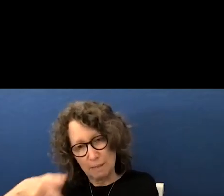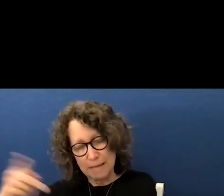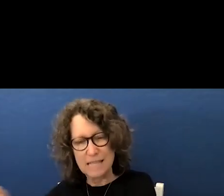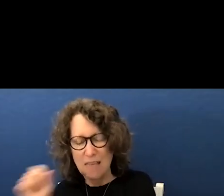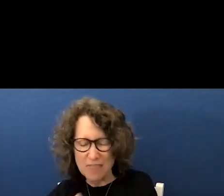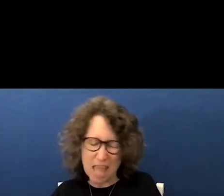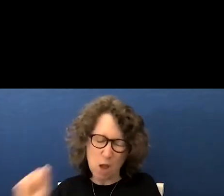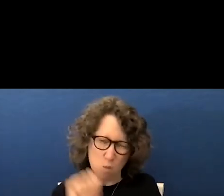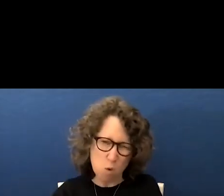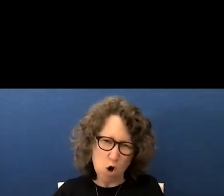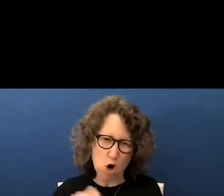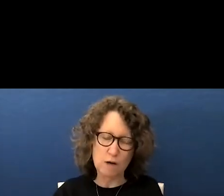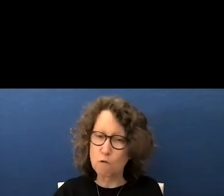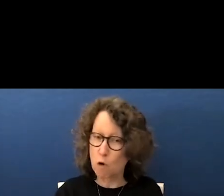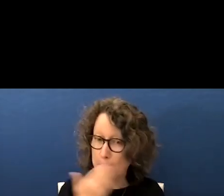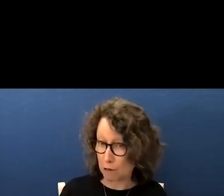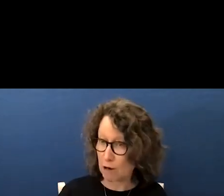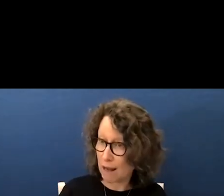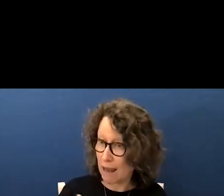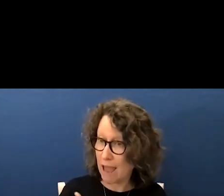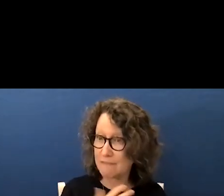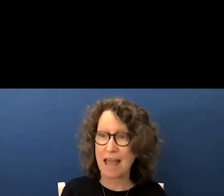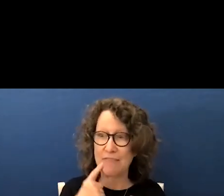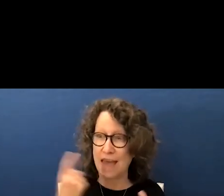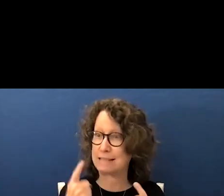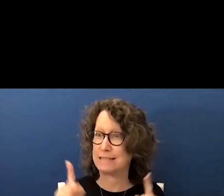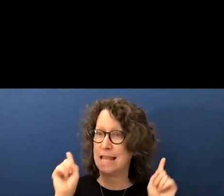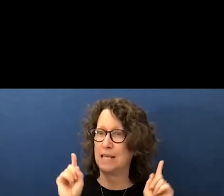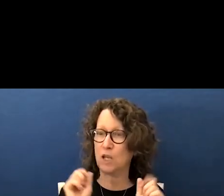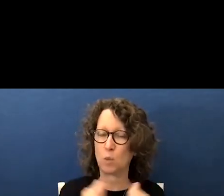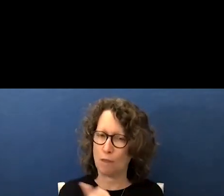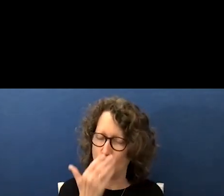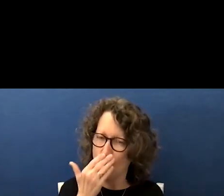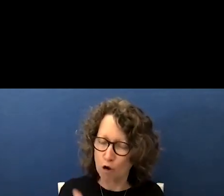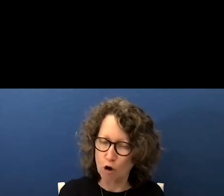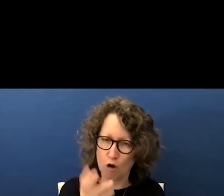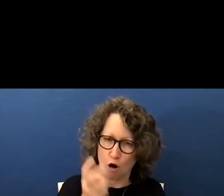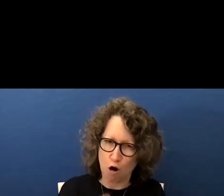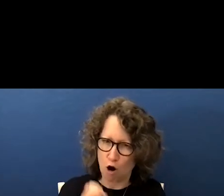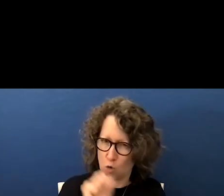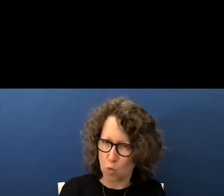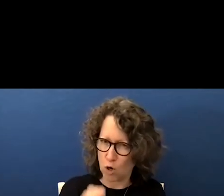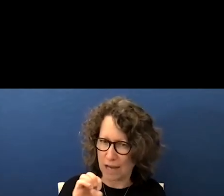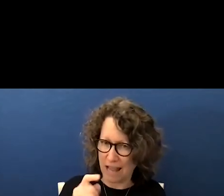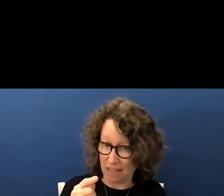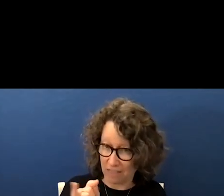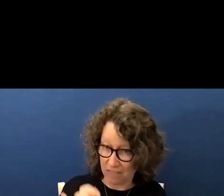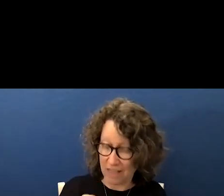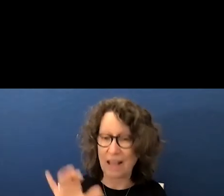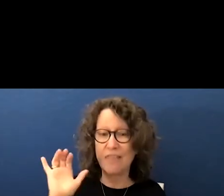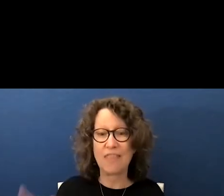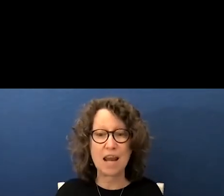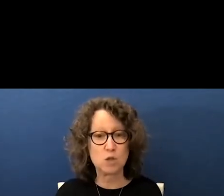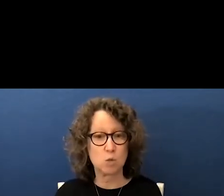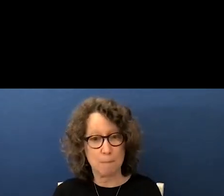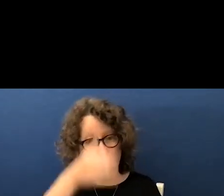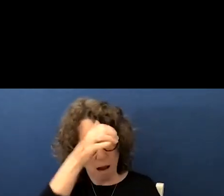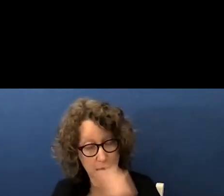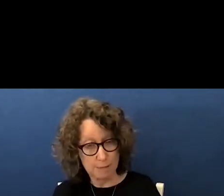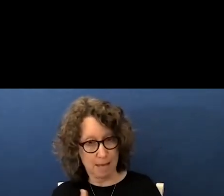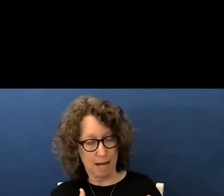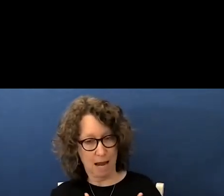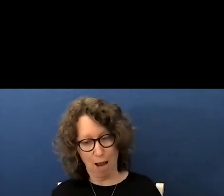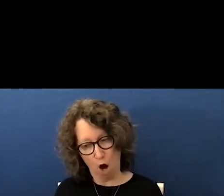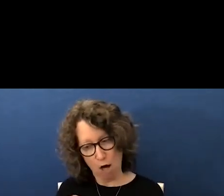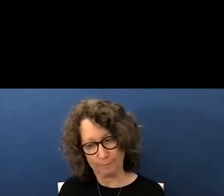their butt off for a better life and they did it with a good hard work ethic and that is what my husband and i